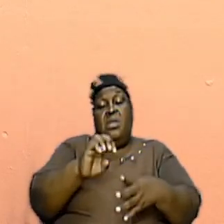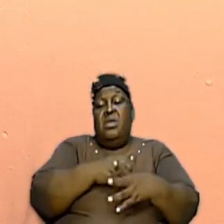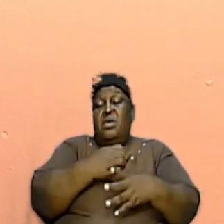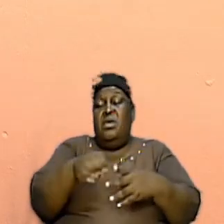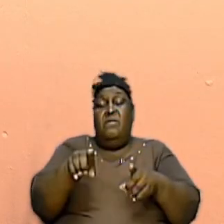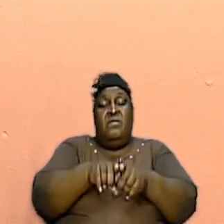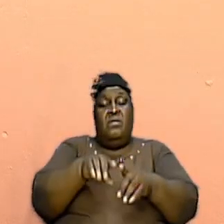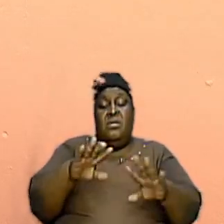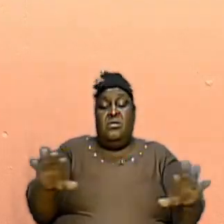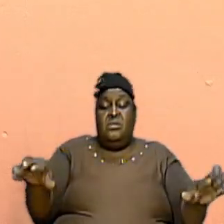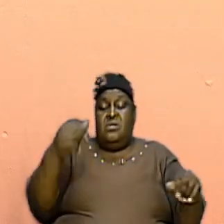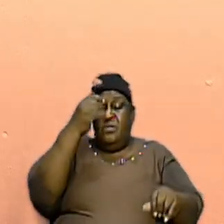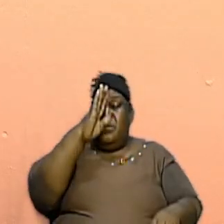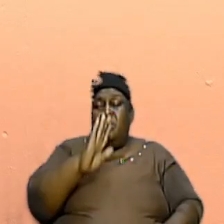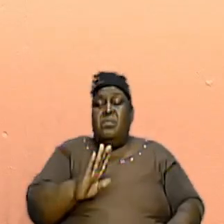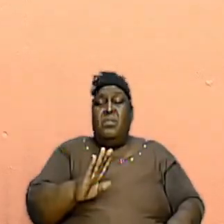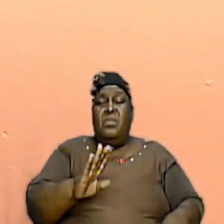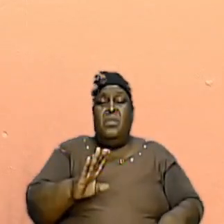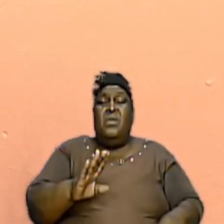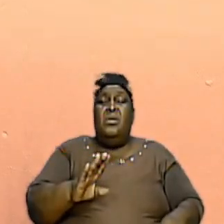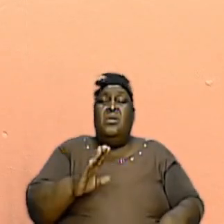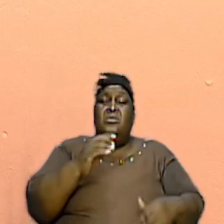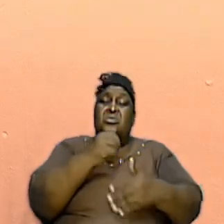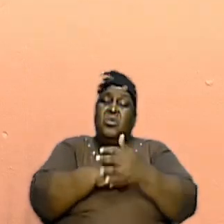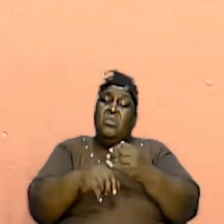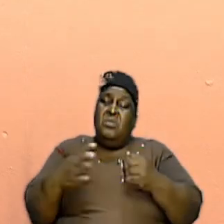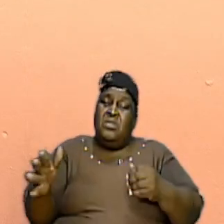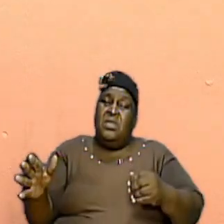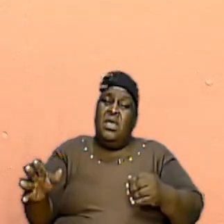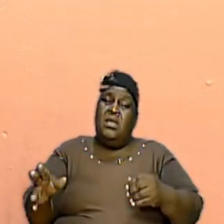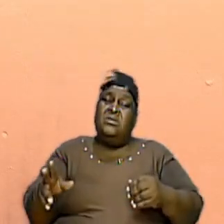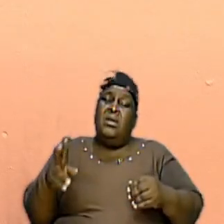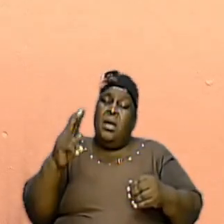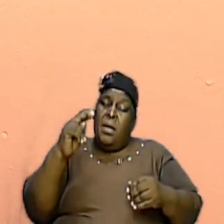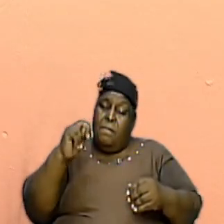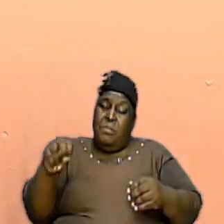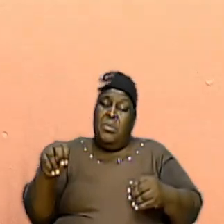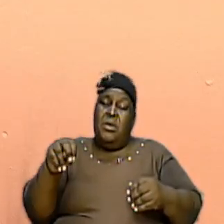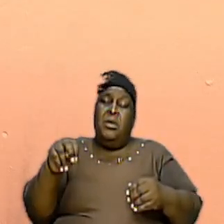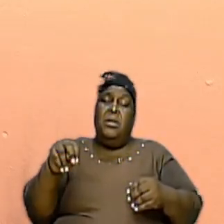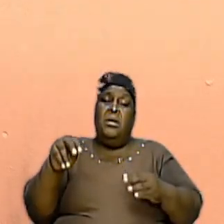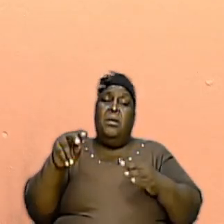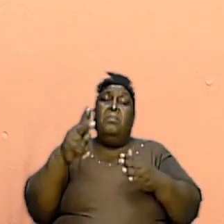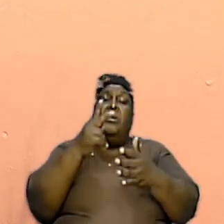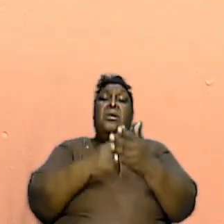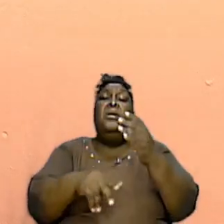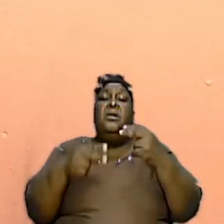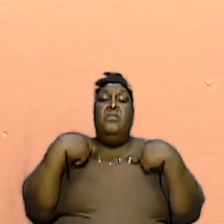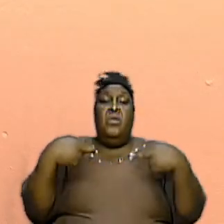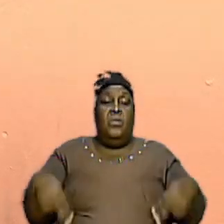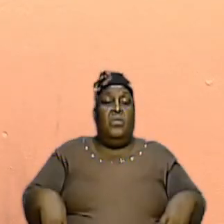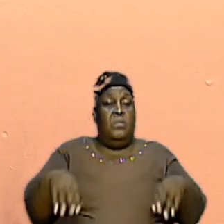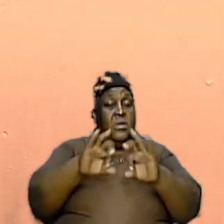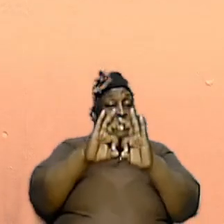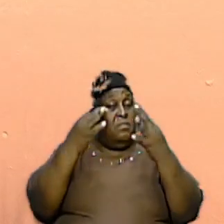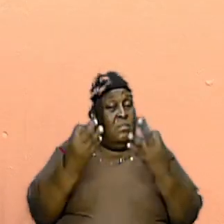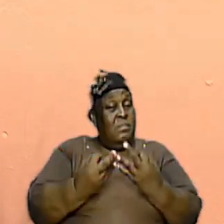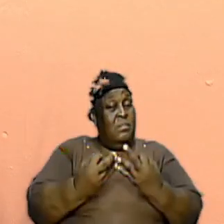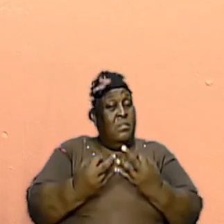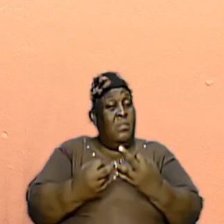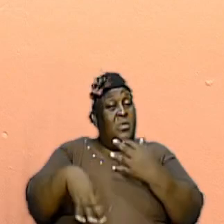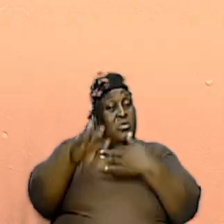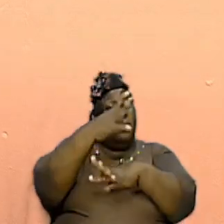children of God, there are some things that we will do being a part of the human family. And so the